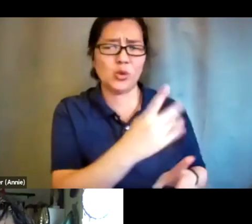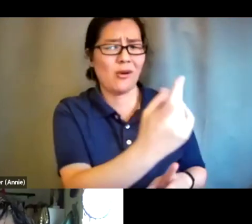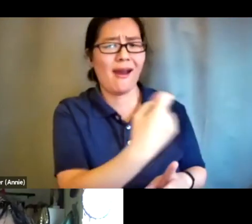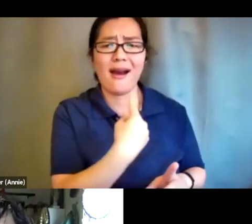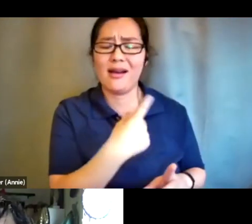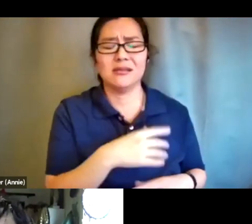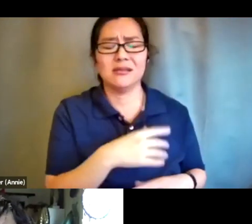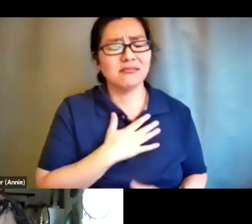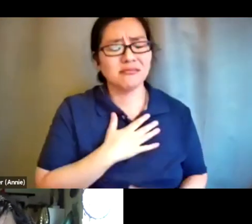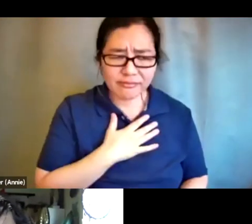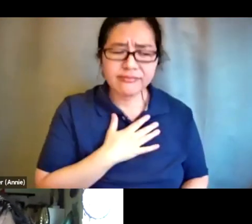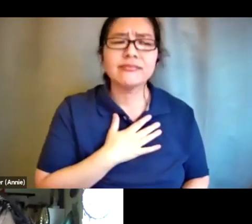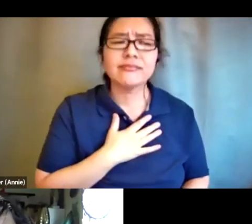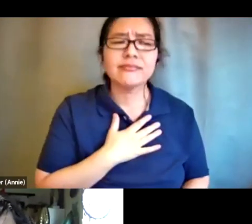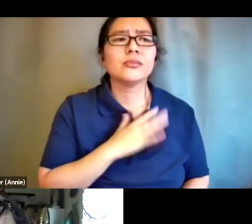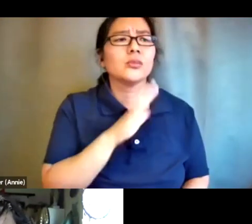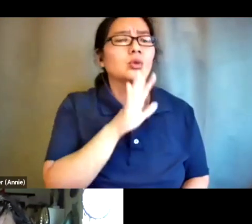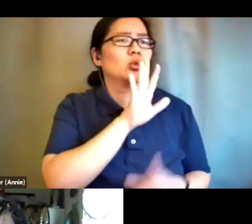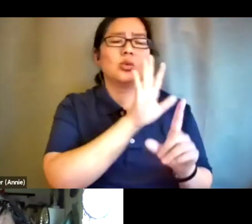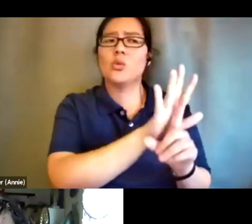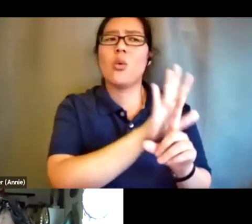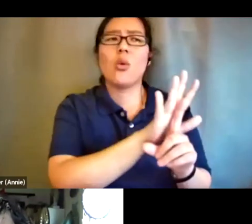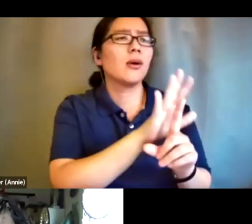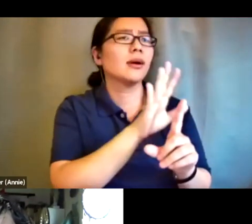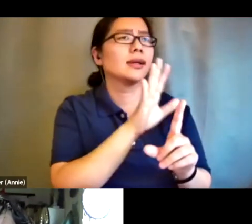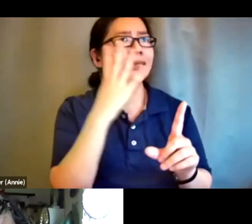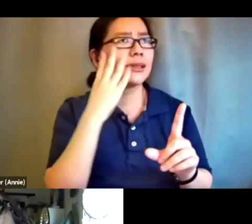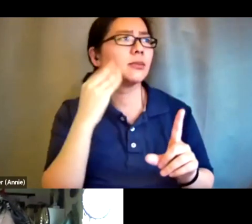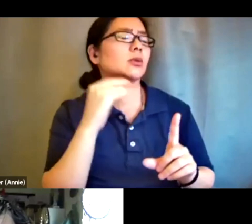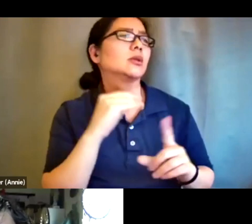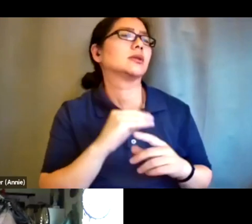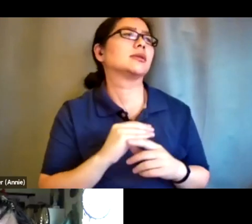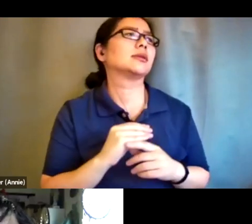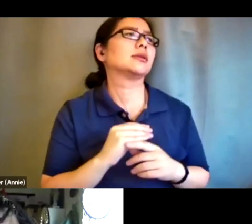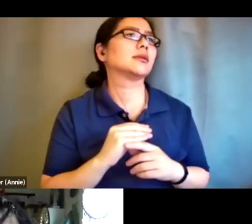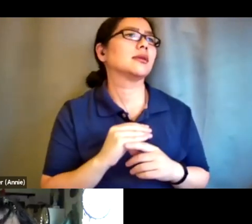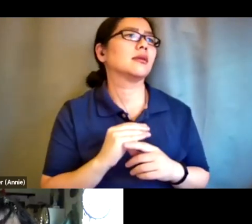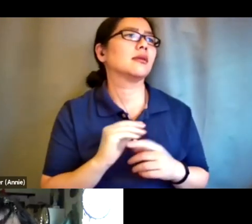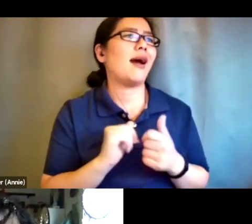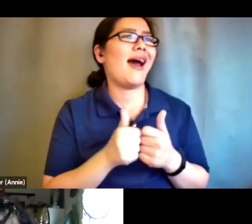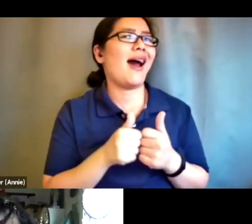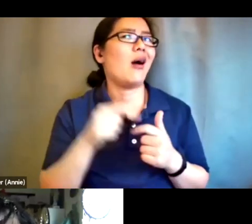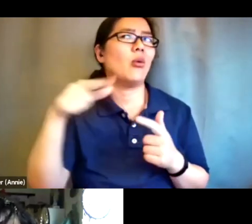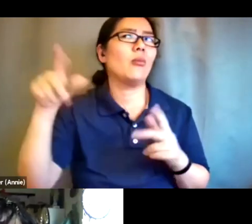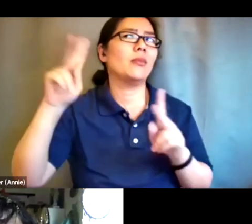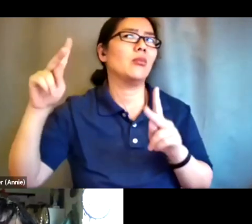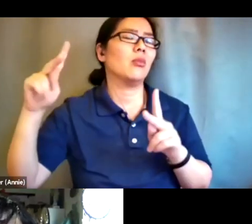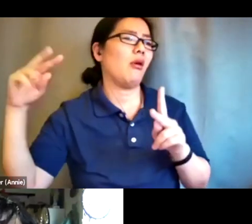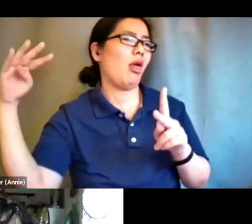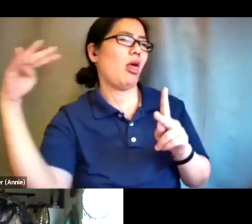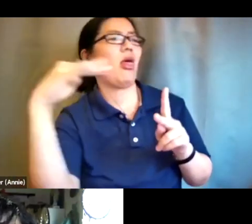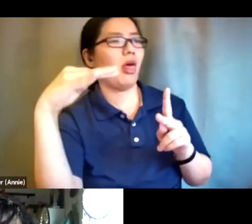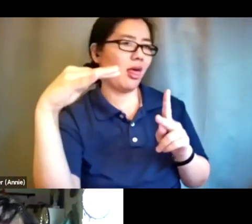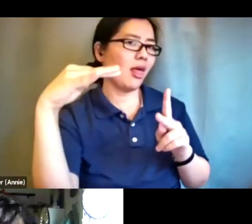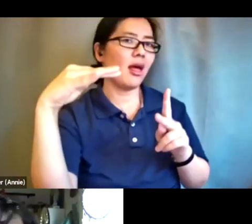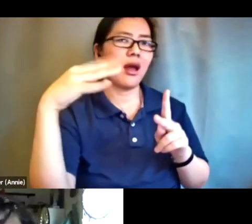your experience of your own um the way that you're treated in the world based on how you're perceived